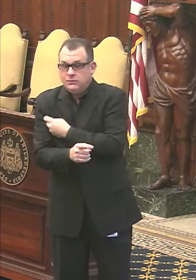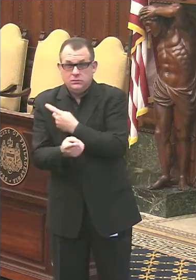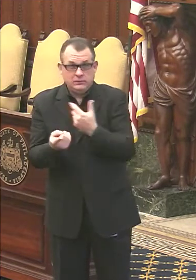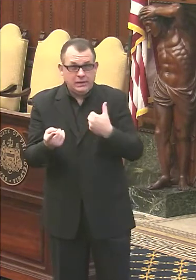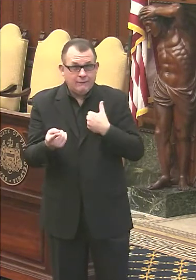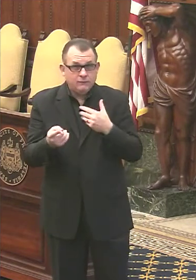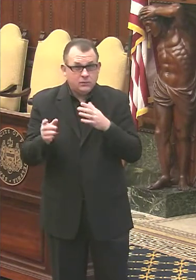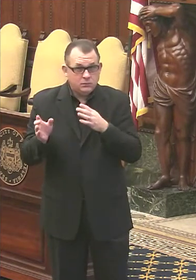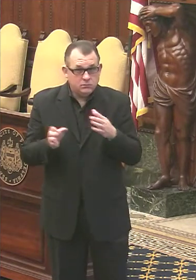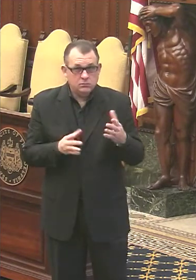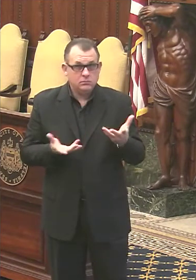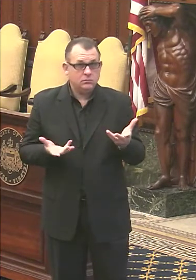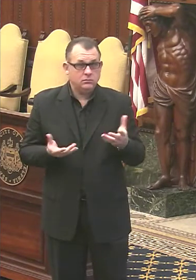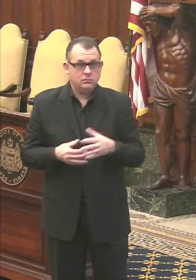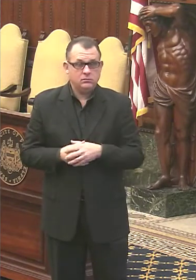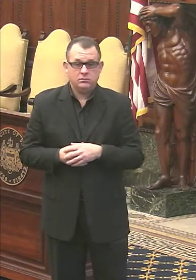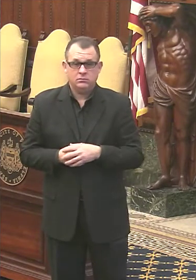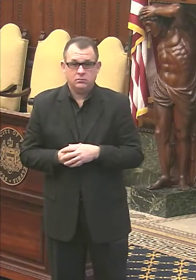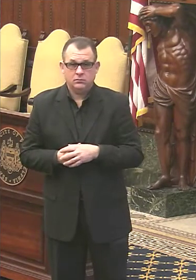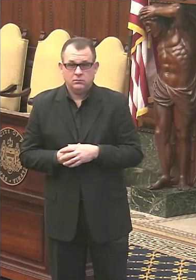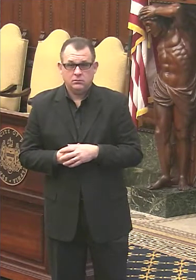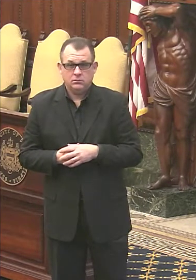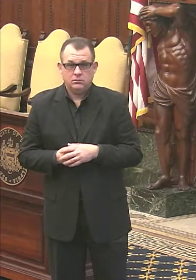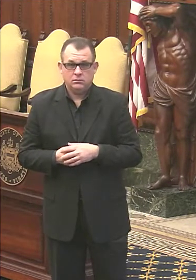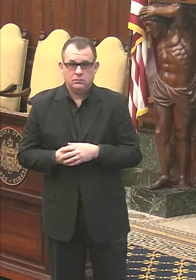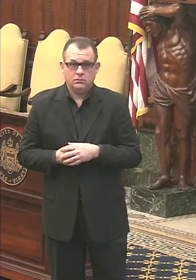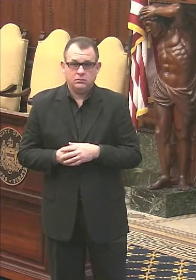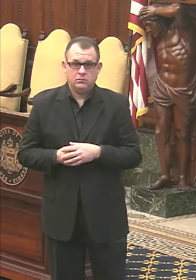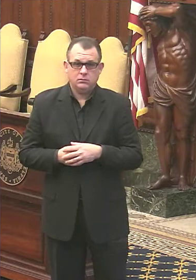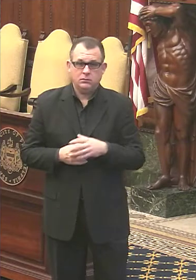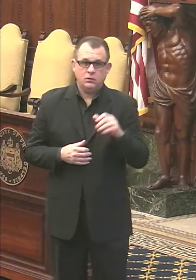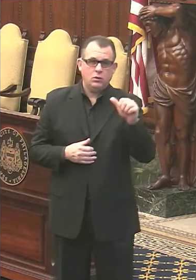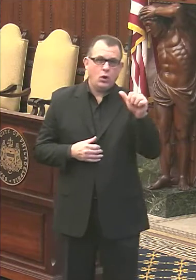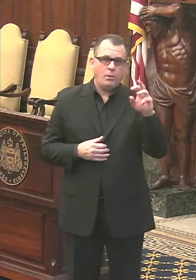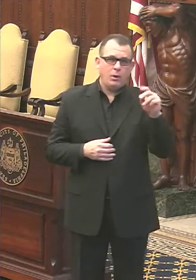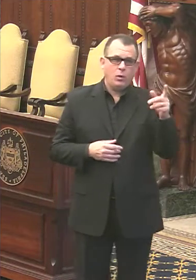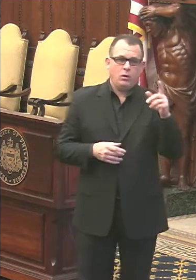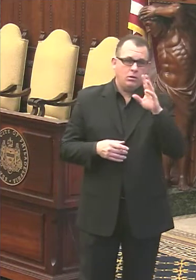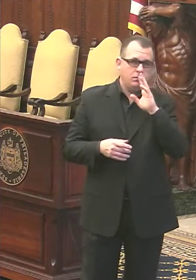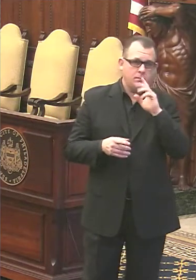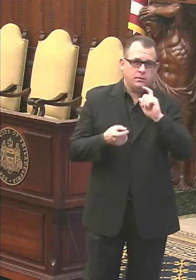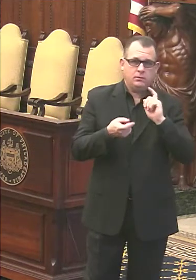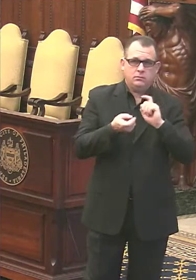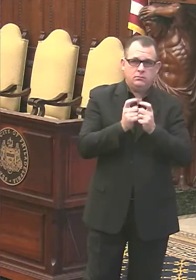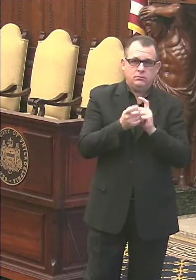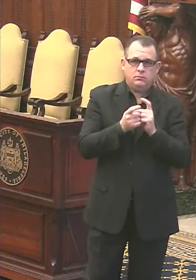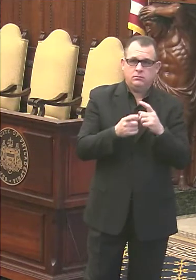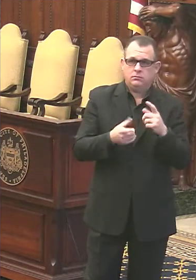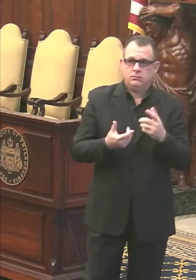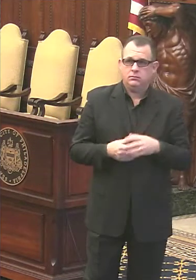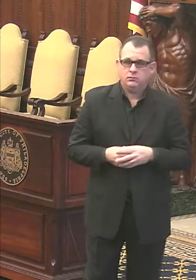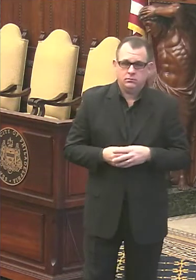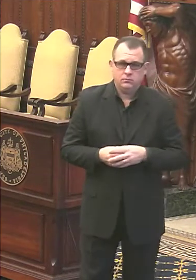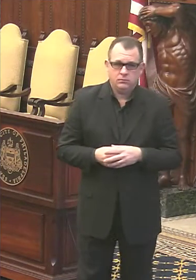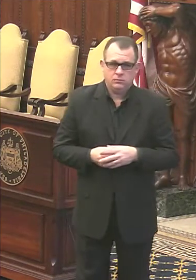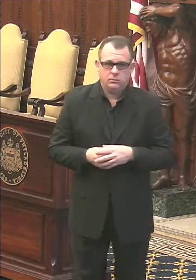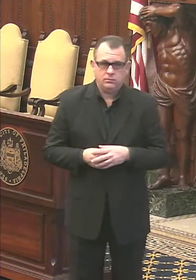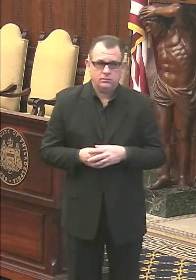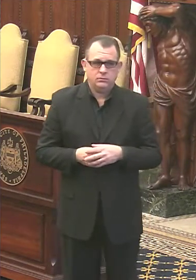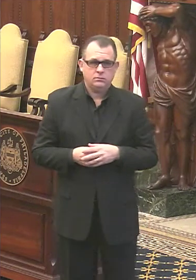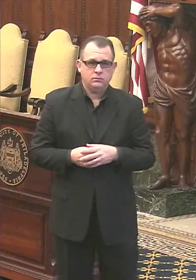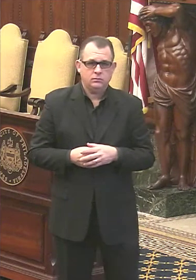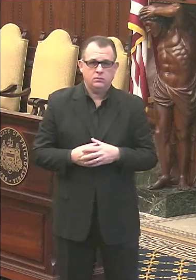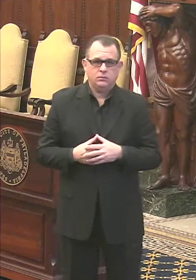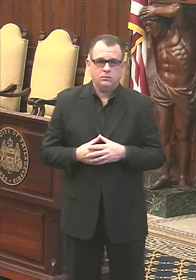do the interpretation of the question, mayor, if you will, uh, does the city have any plan or strategy in place? Pardon, en español,